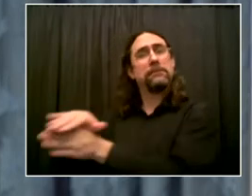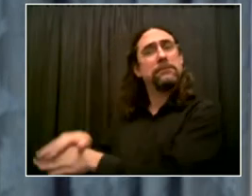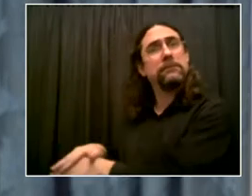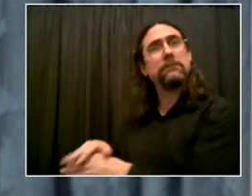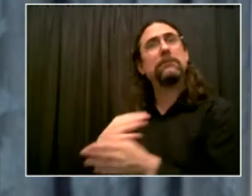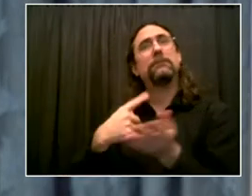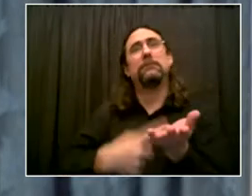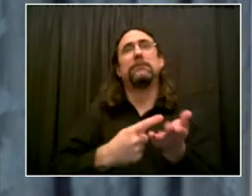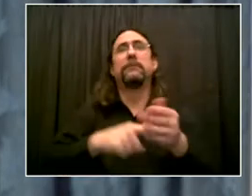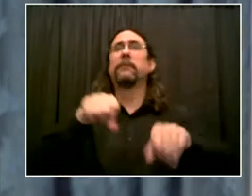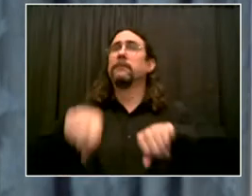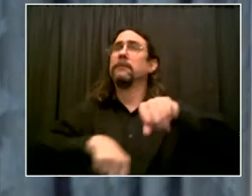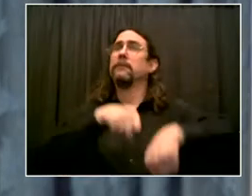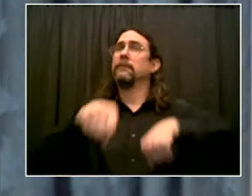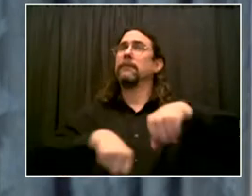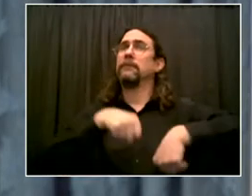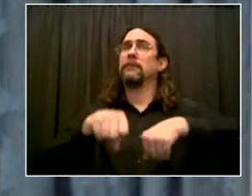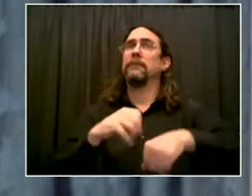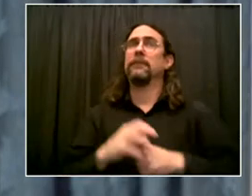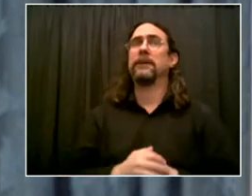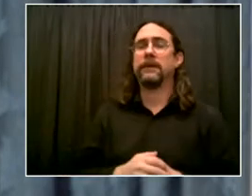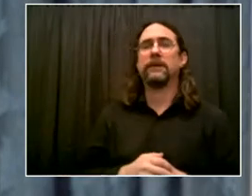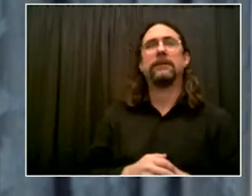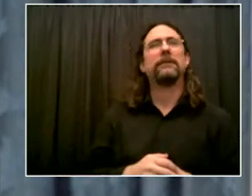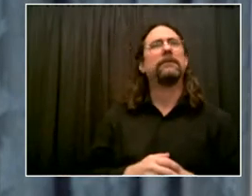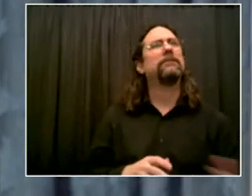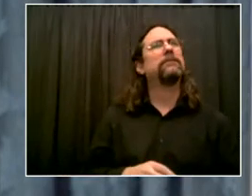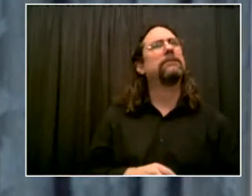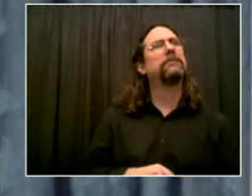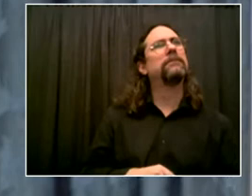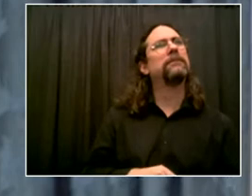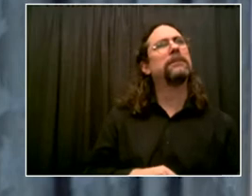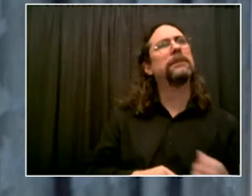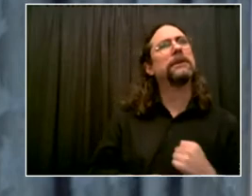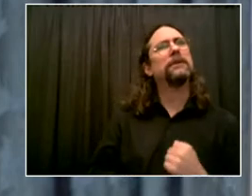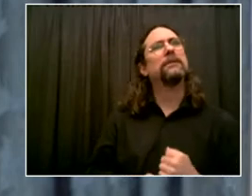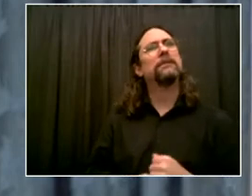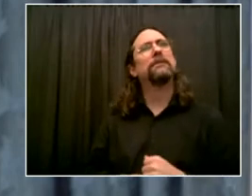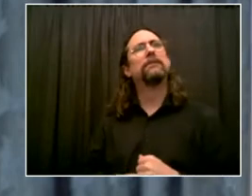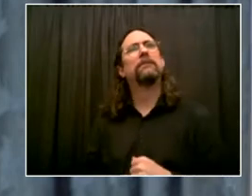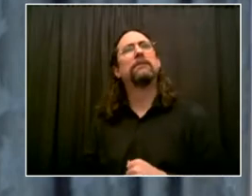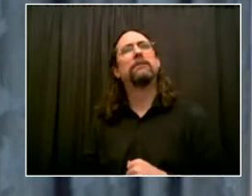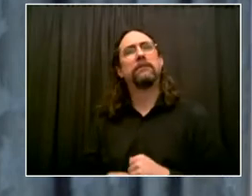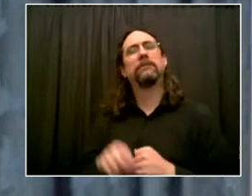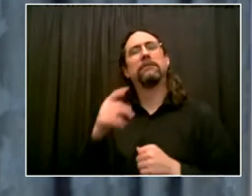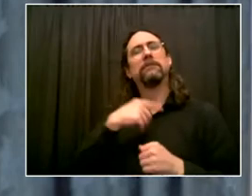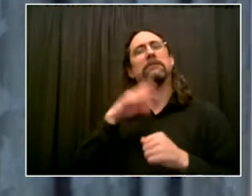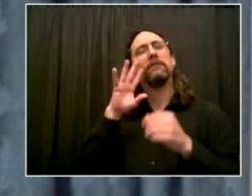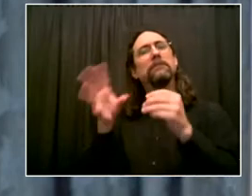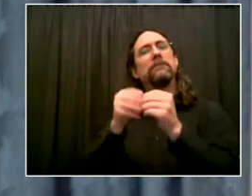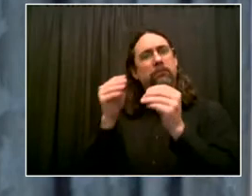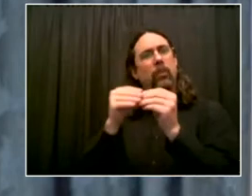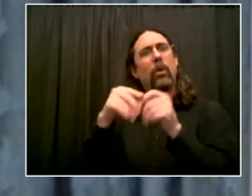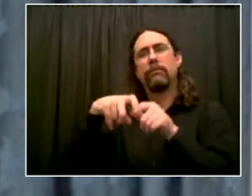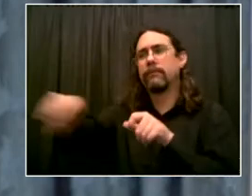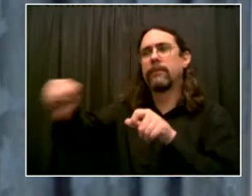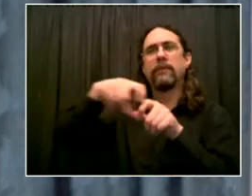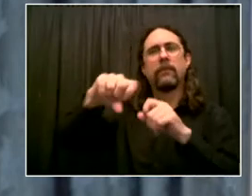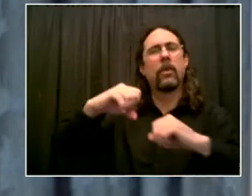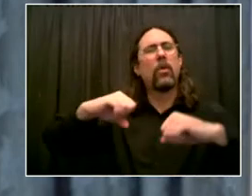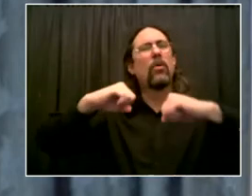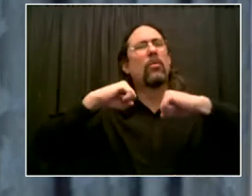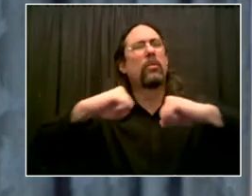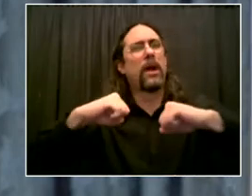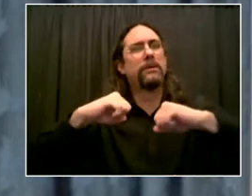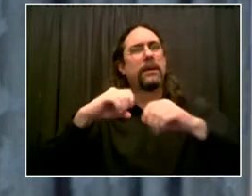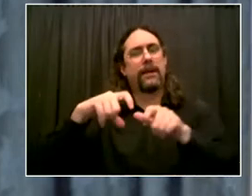from a safety perspective and a Vision Zero perspective obviously is a big difference. This is a new record. We are also, as the